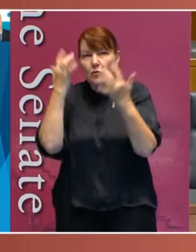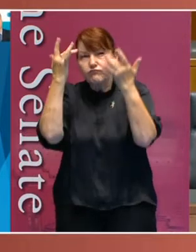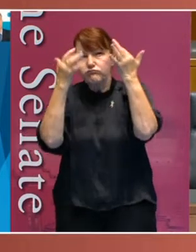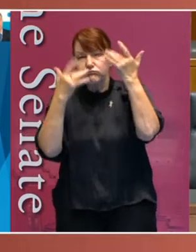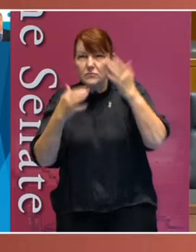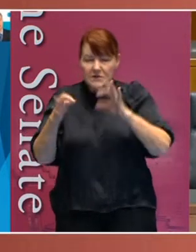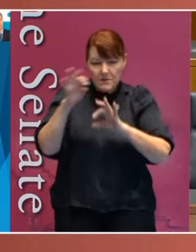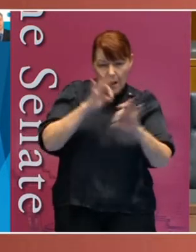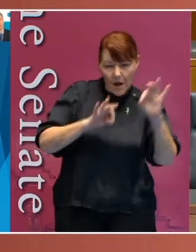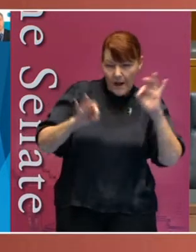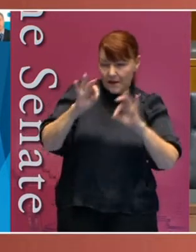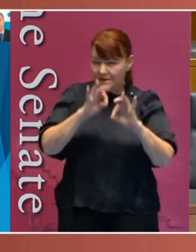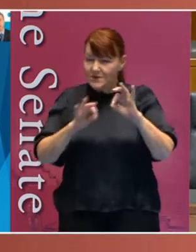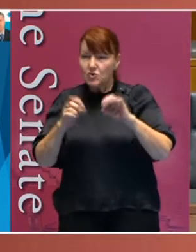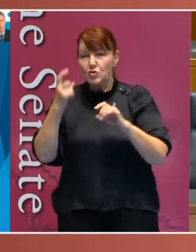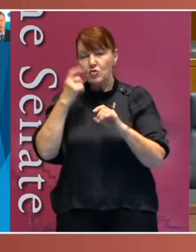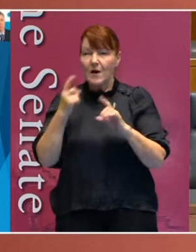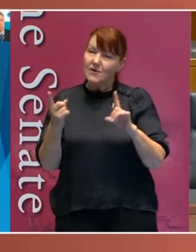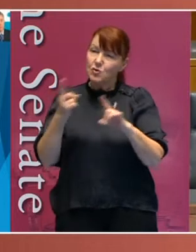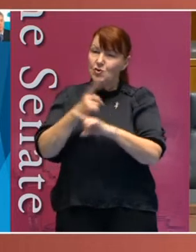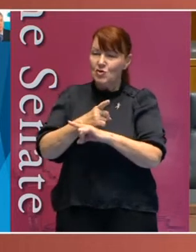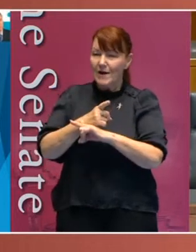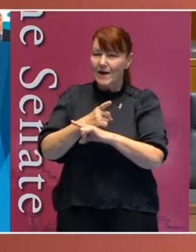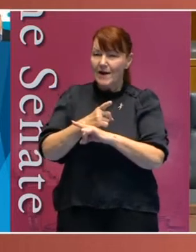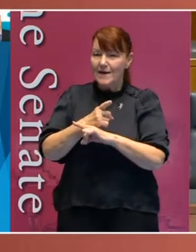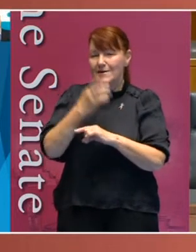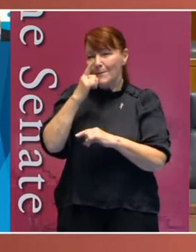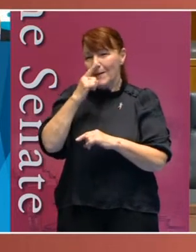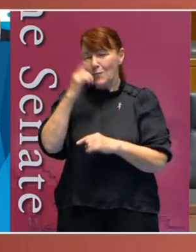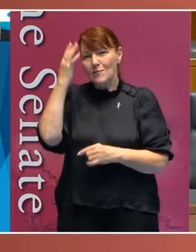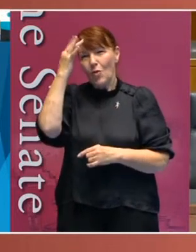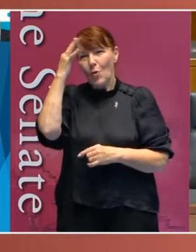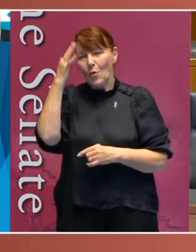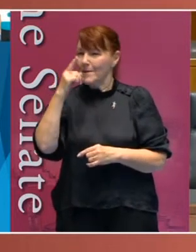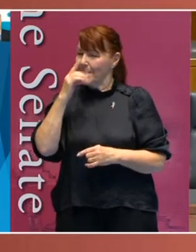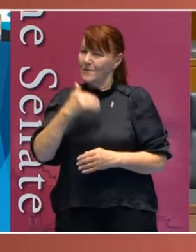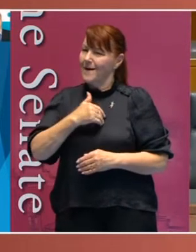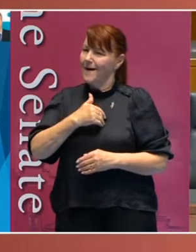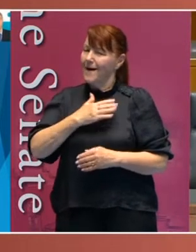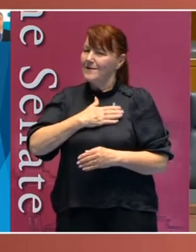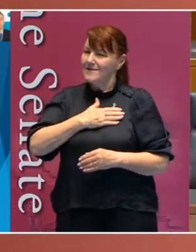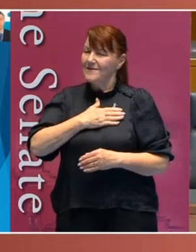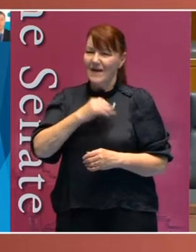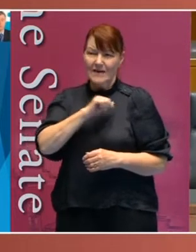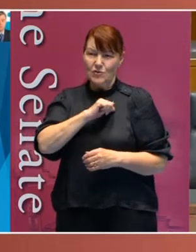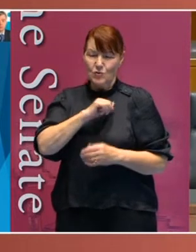goes into trying to change hearts and minds on a particular issue. Examples include